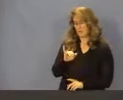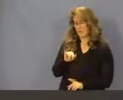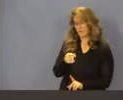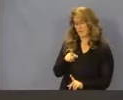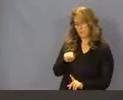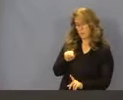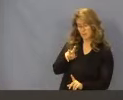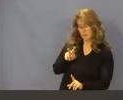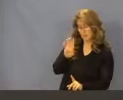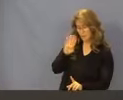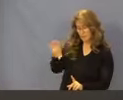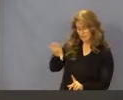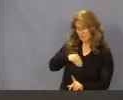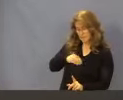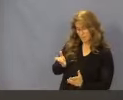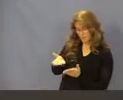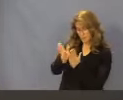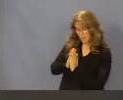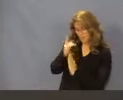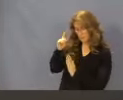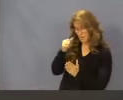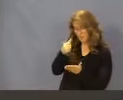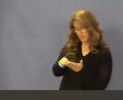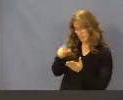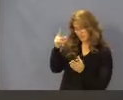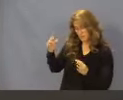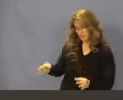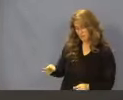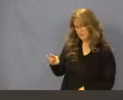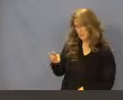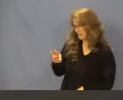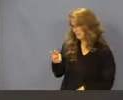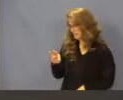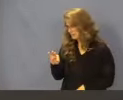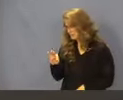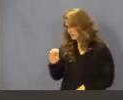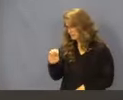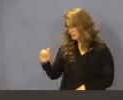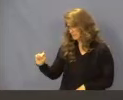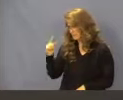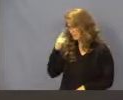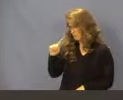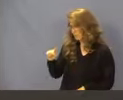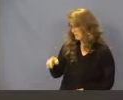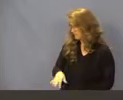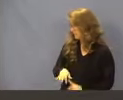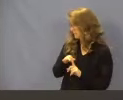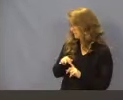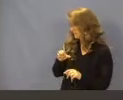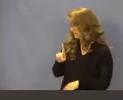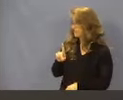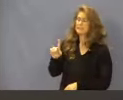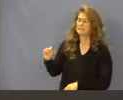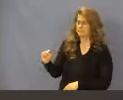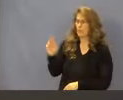OSPEL planning will accept requests for letters of determination, commonly known as DETs, for the new exemptions. A DET